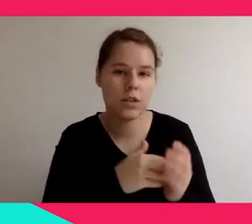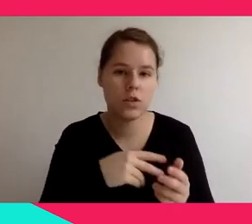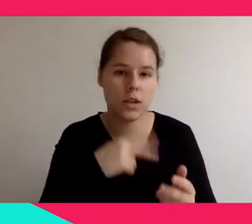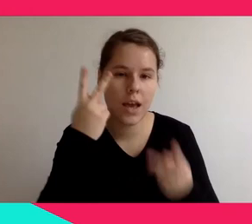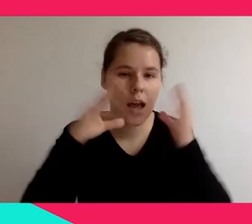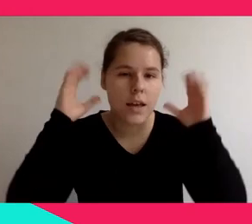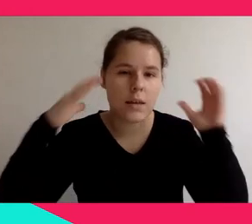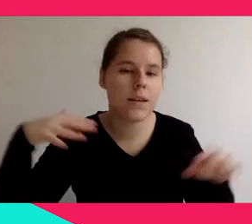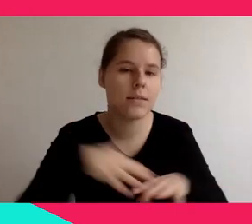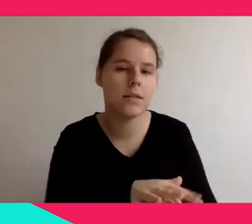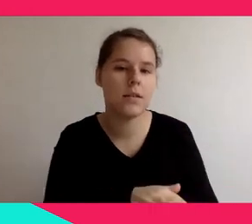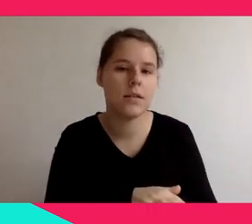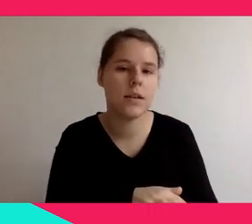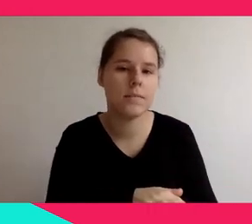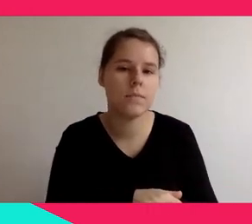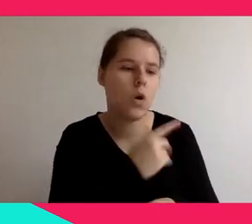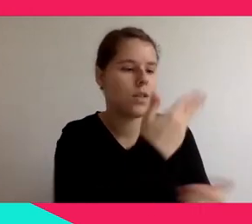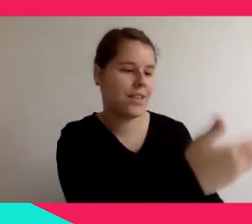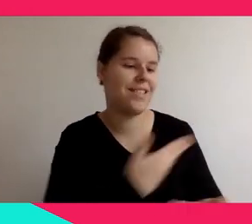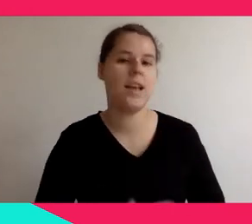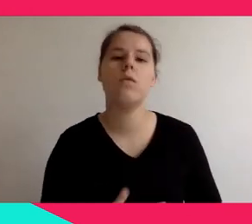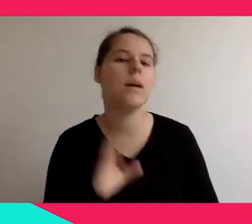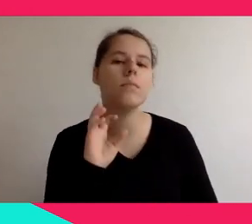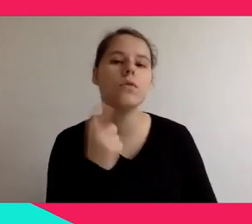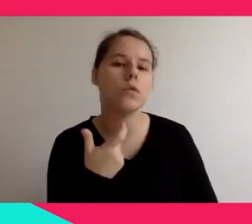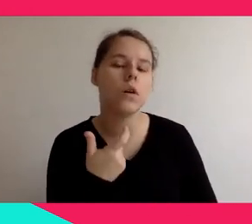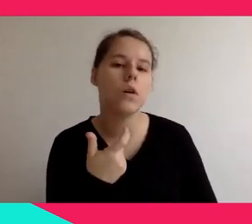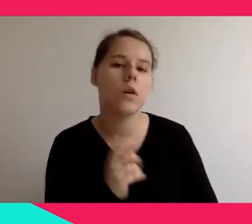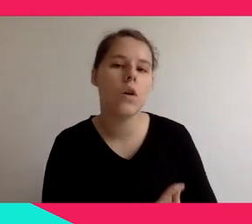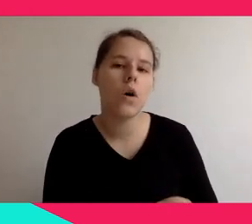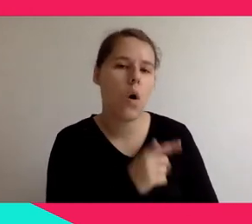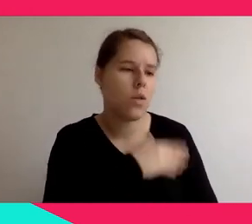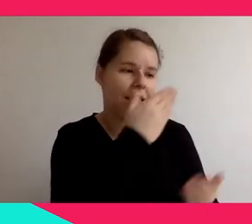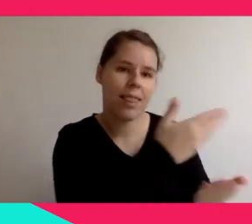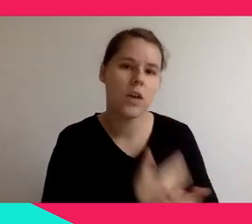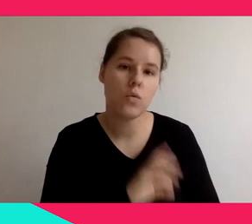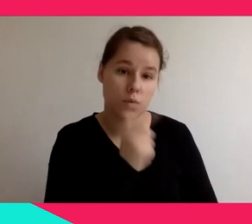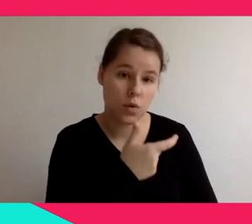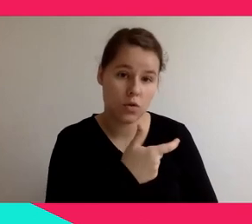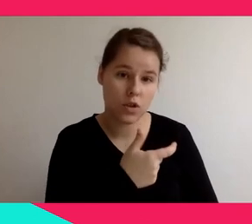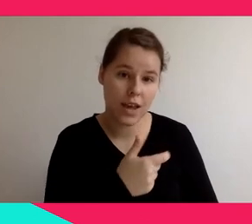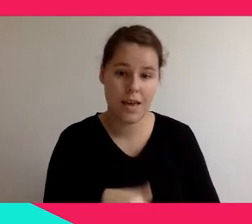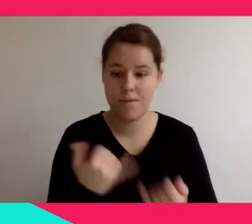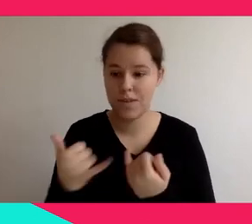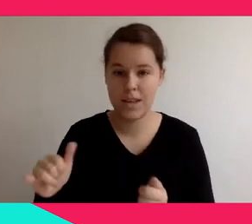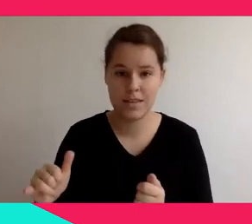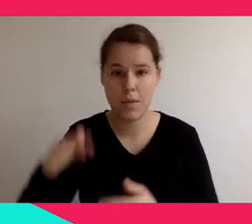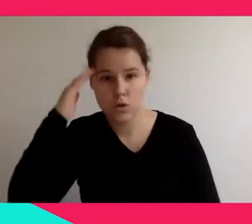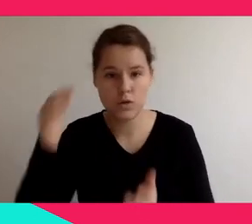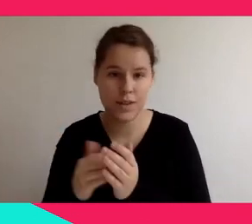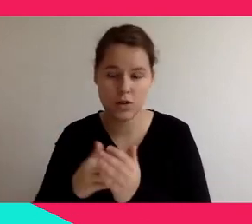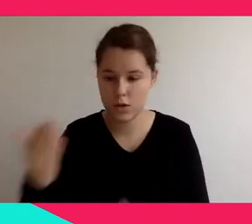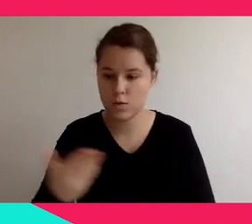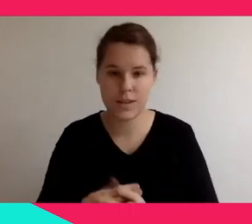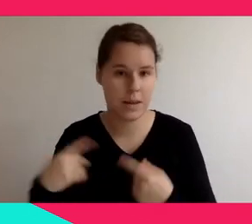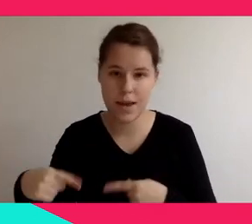in like the let's say traditional or like screen based digital experiences? And how do you see